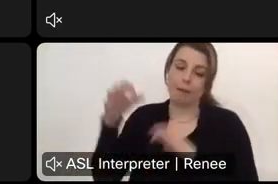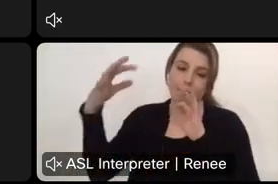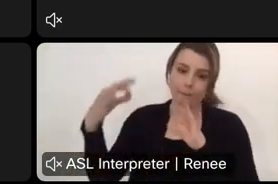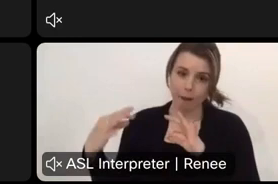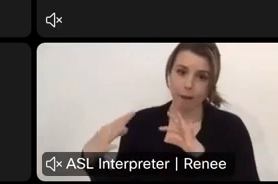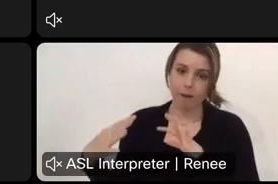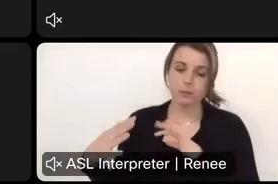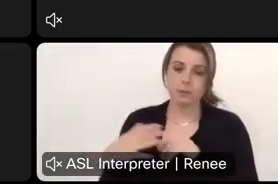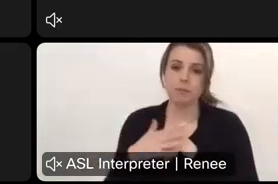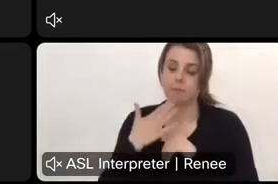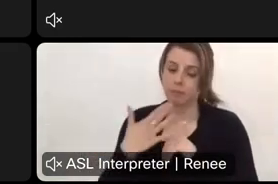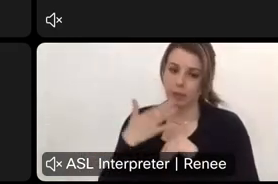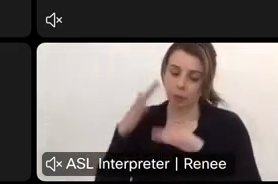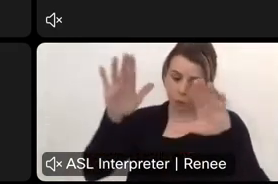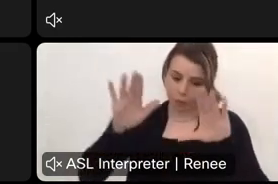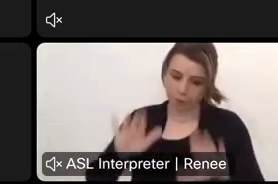think that's great.